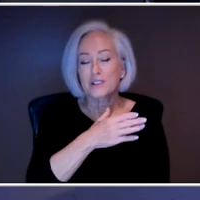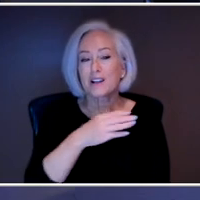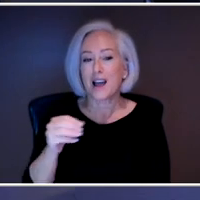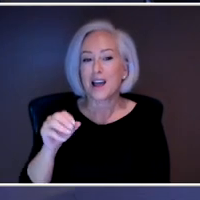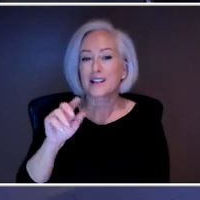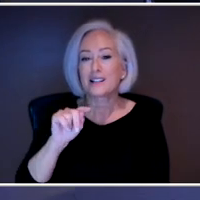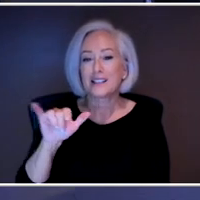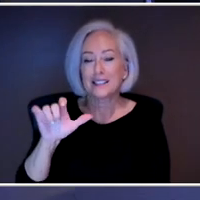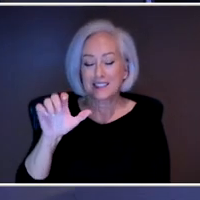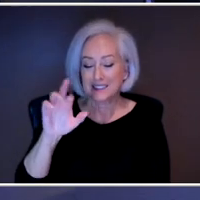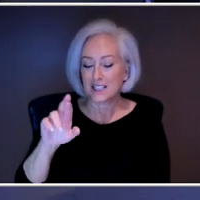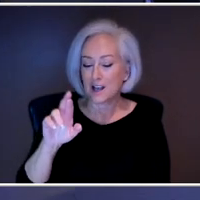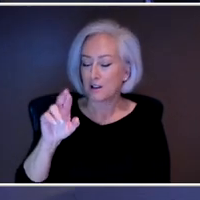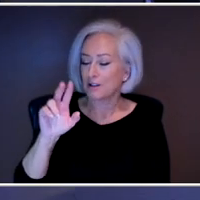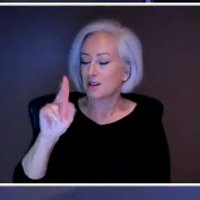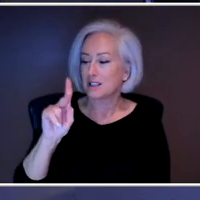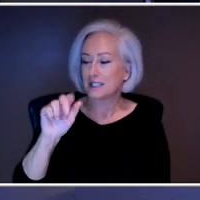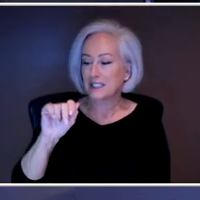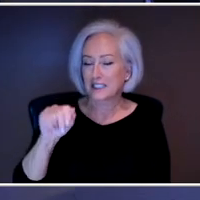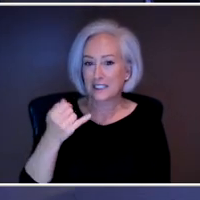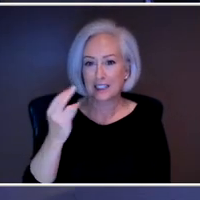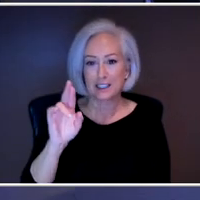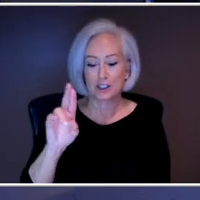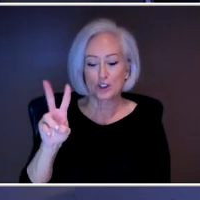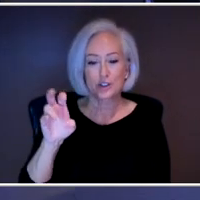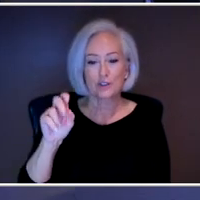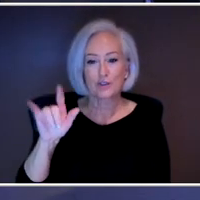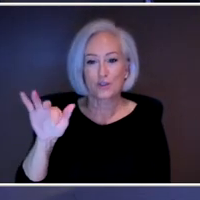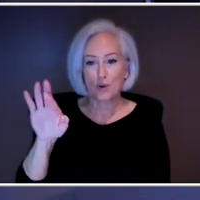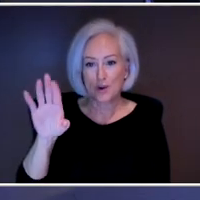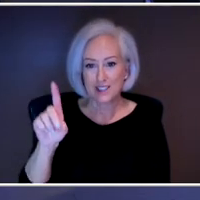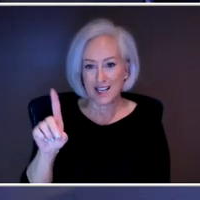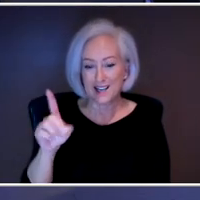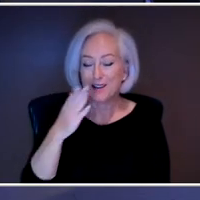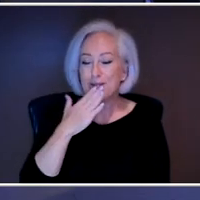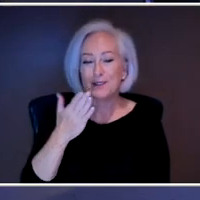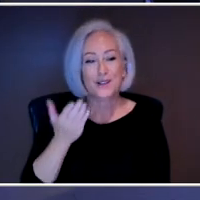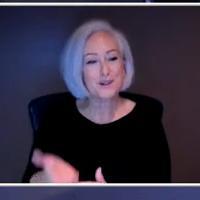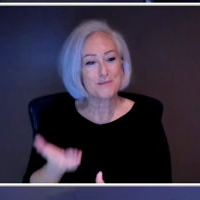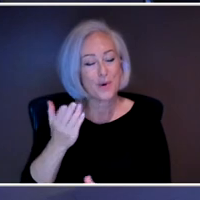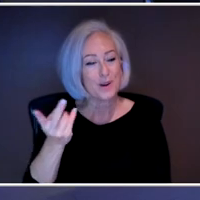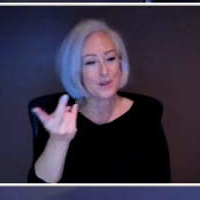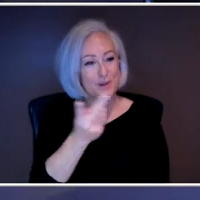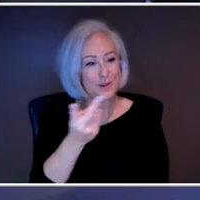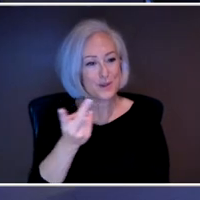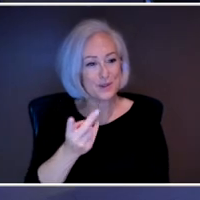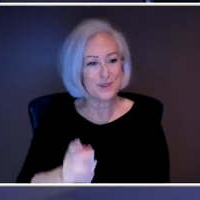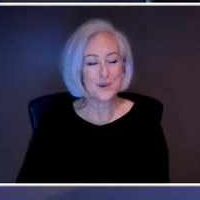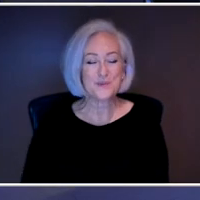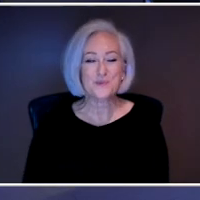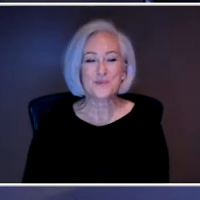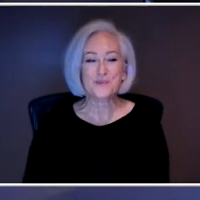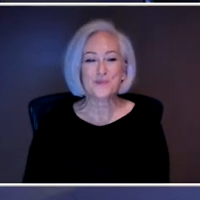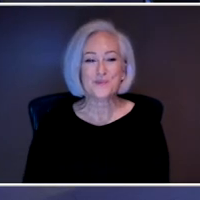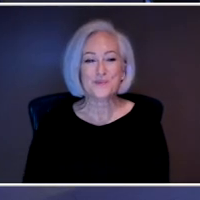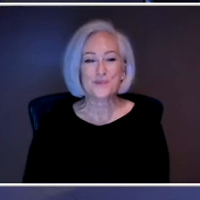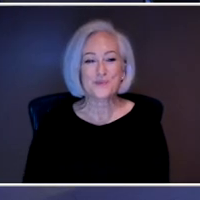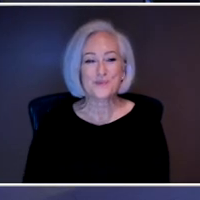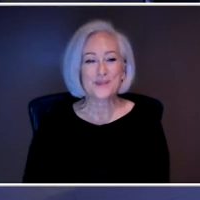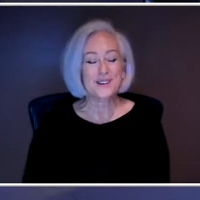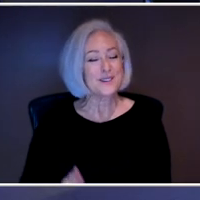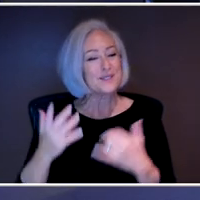and Treatment Clinic, also here at the Health System. Good morning, Docs, to you both. Good to have you both. Good. Even better, though, to have